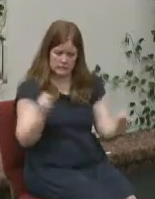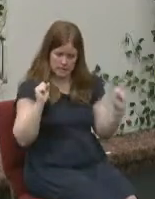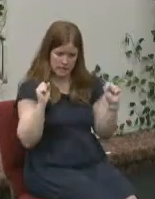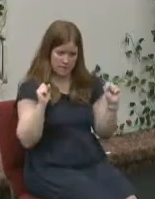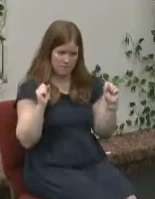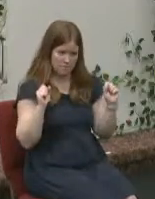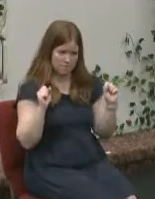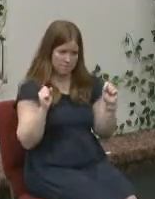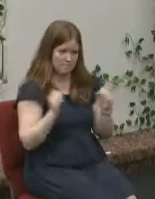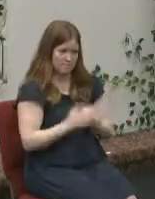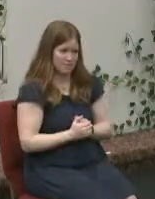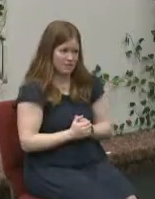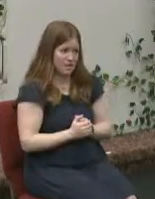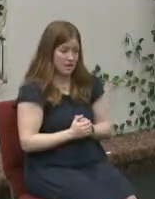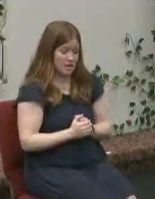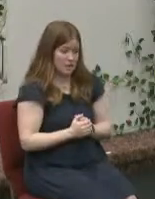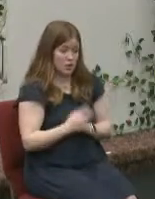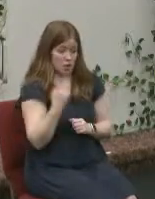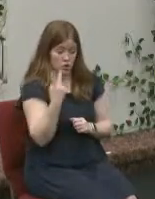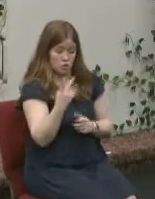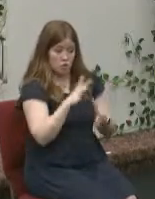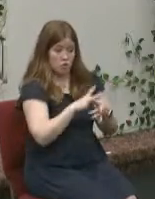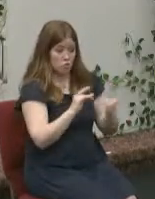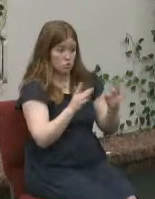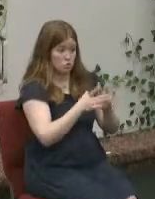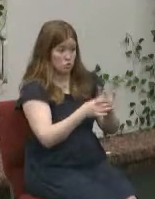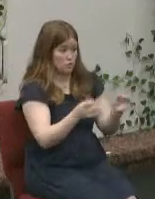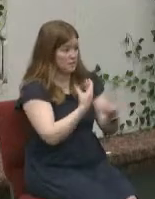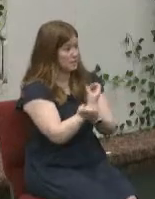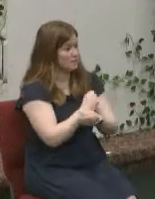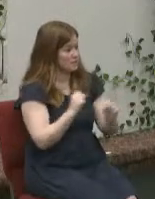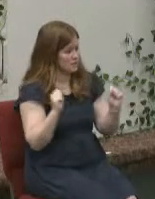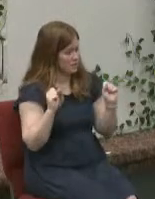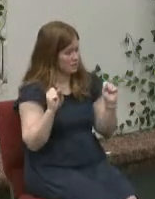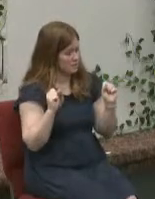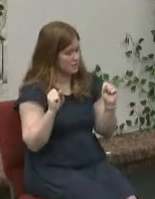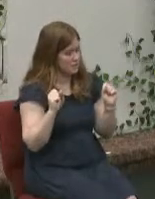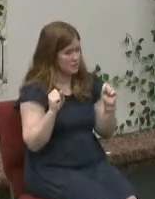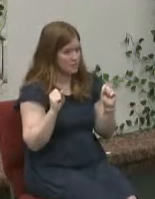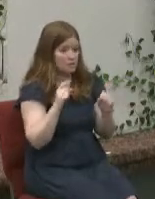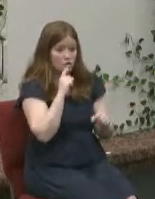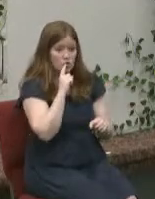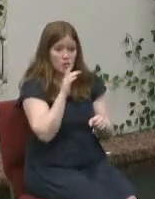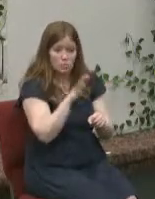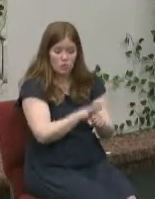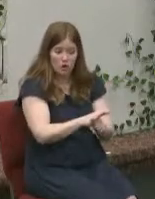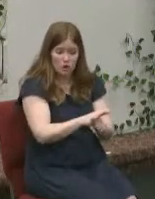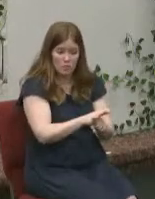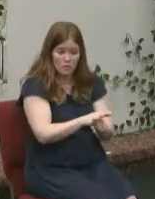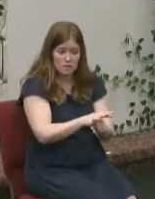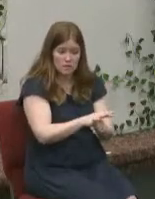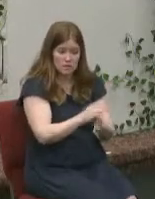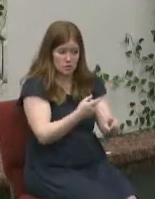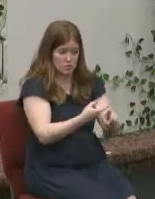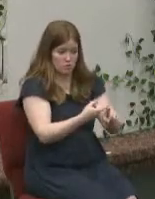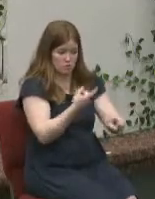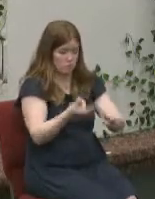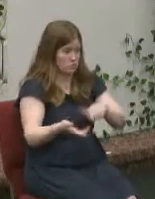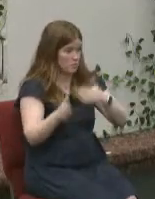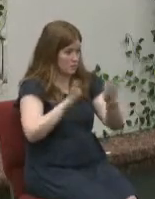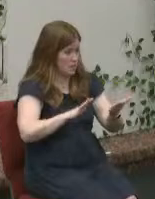because it's two stories of security the security from death